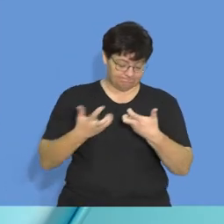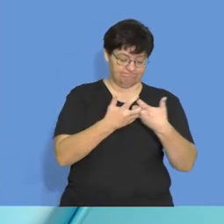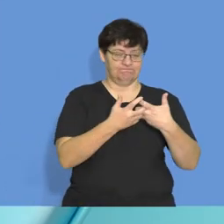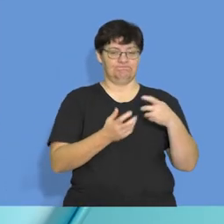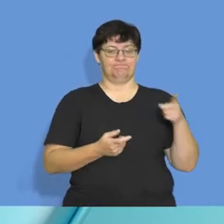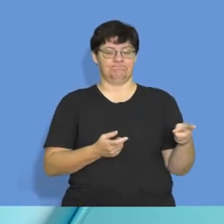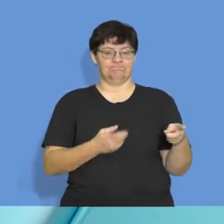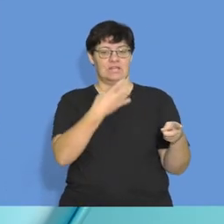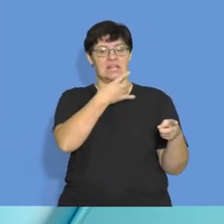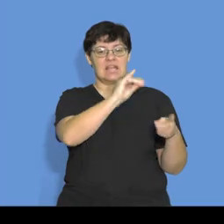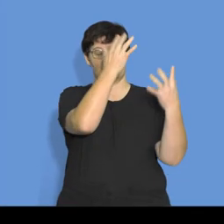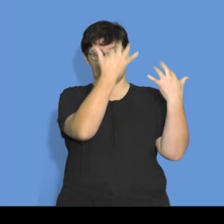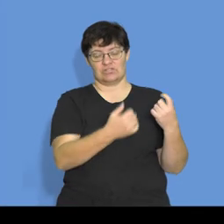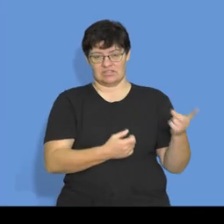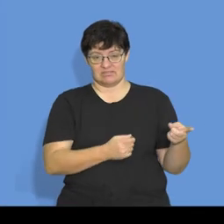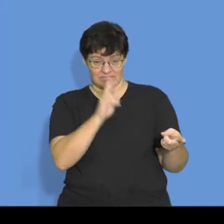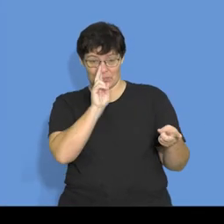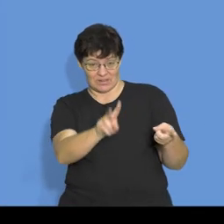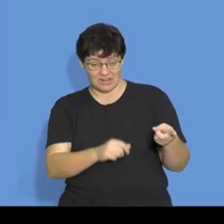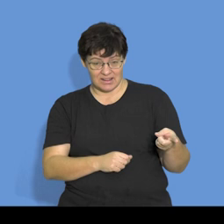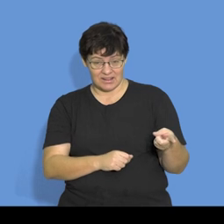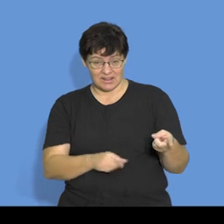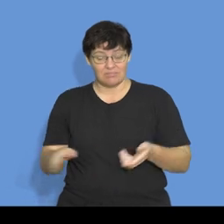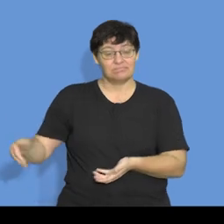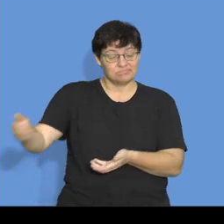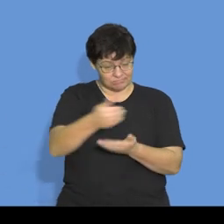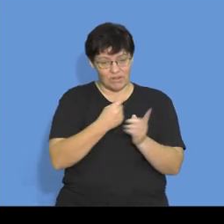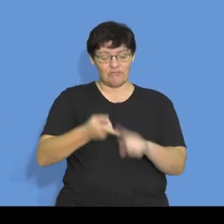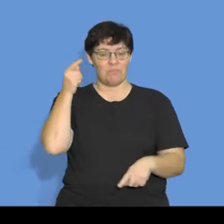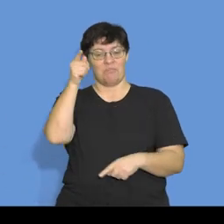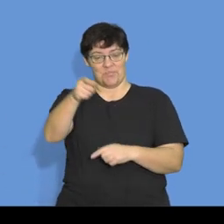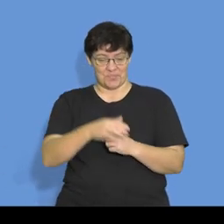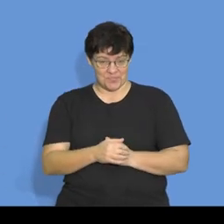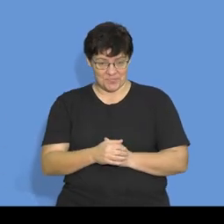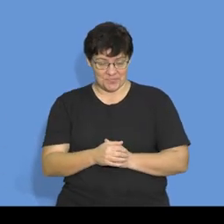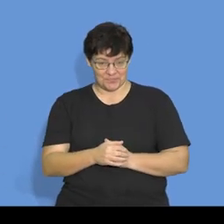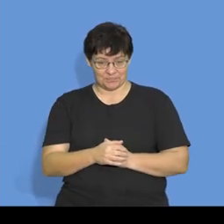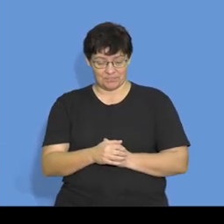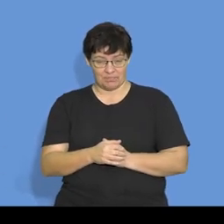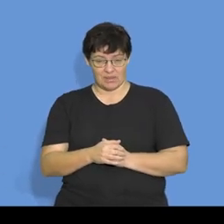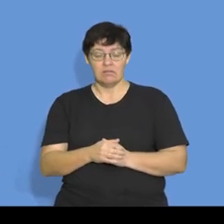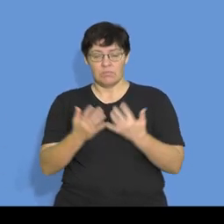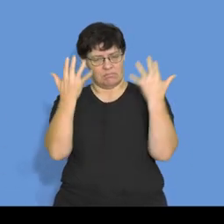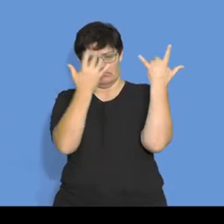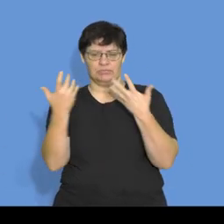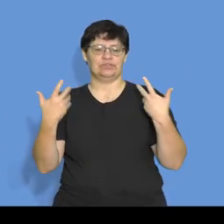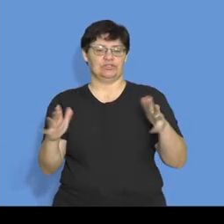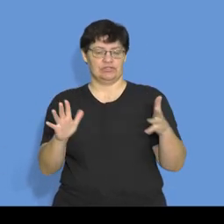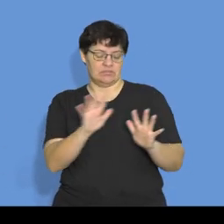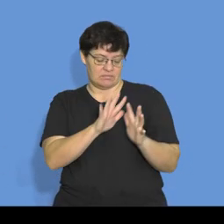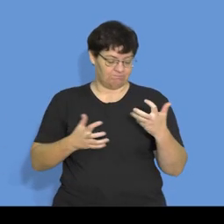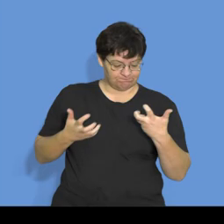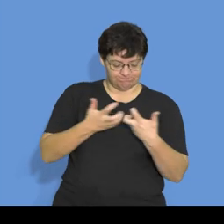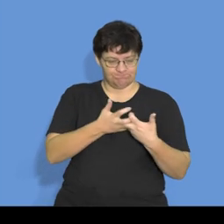my cash budget. Can you see collections from debtors? Now, obviously, we calculated those figures, so that will fit